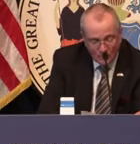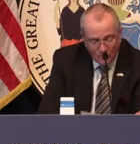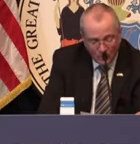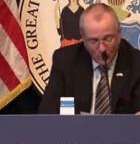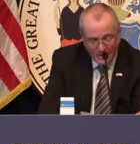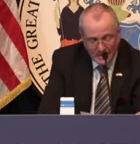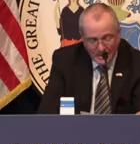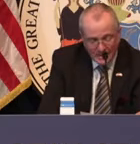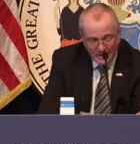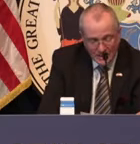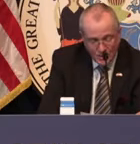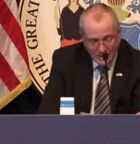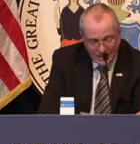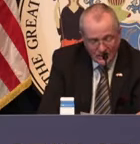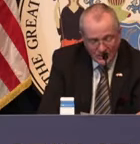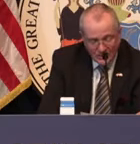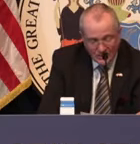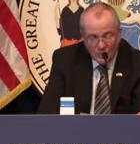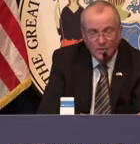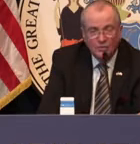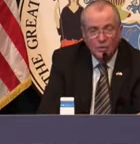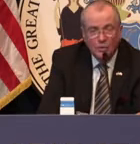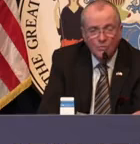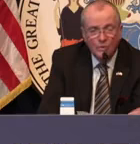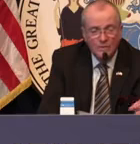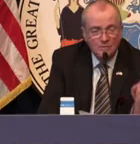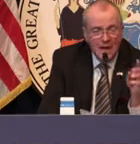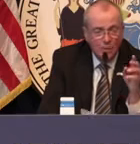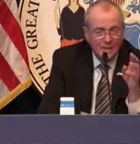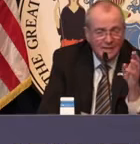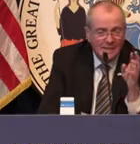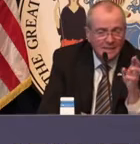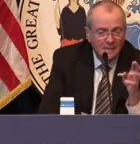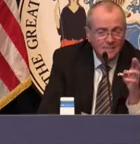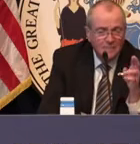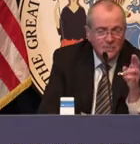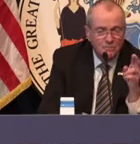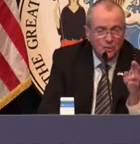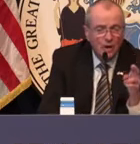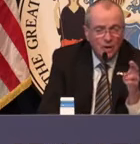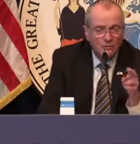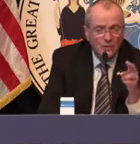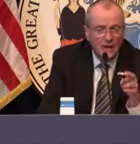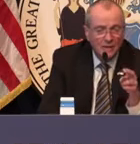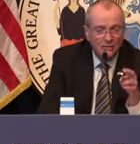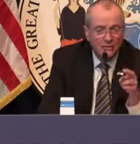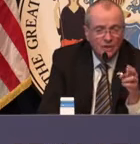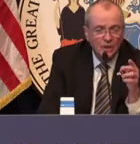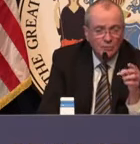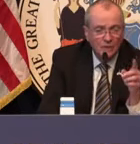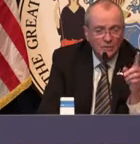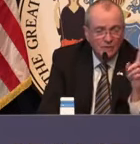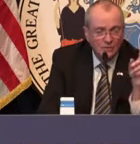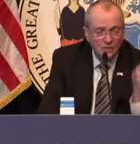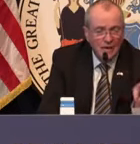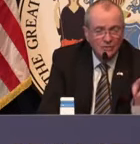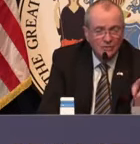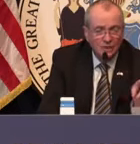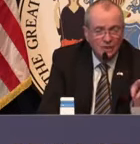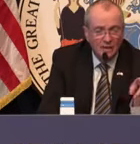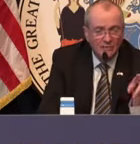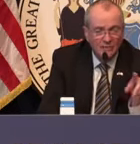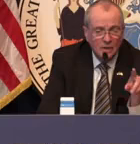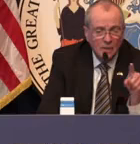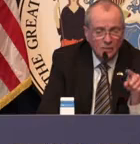but we can't move forward unless we're confident that doing so won't move us backward. Again, this is per 100,000 residents. New